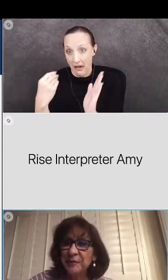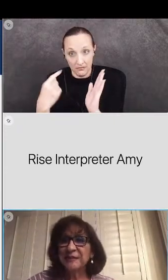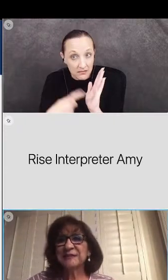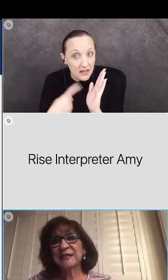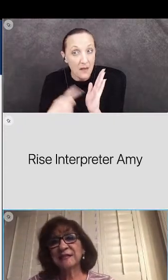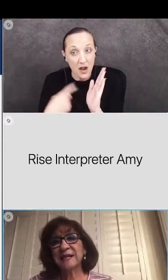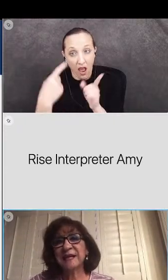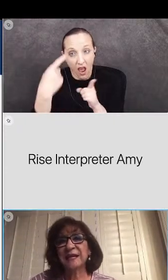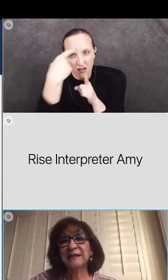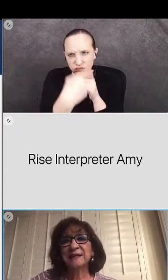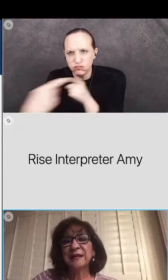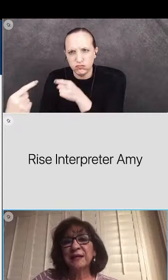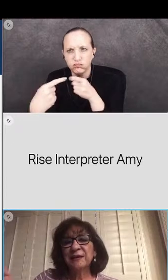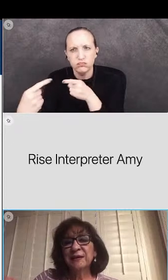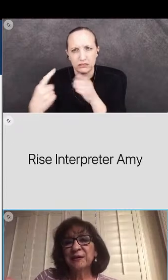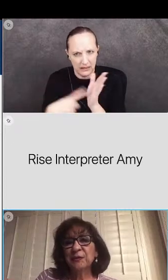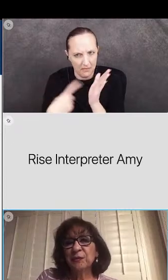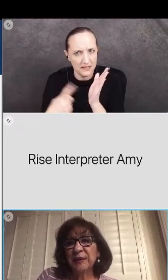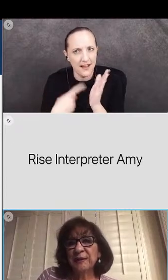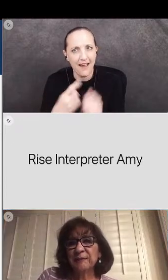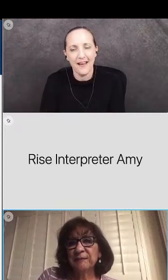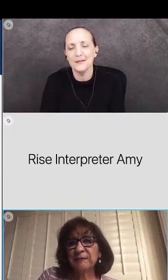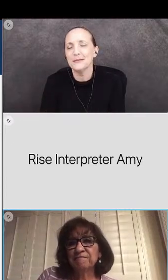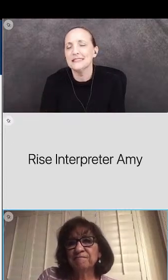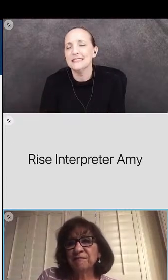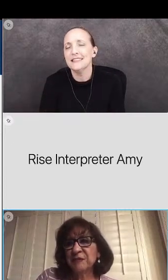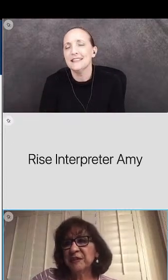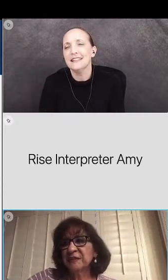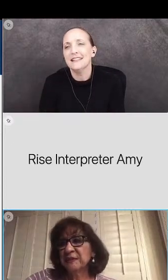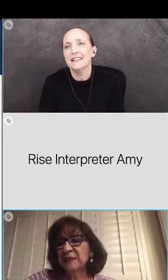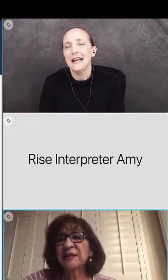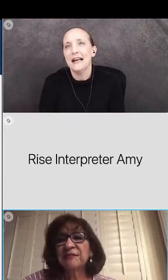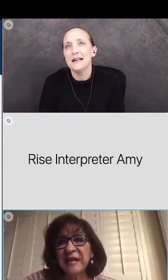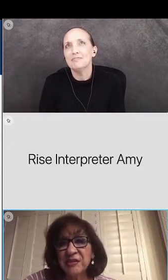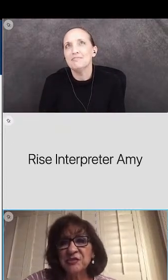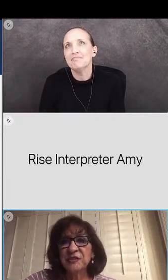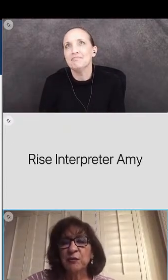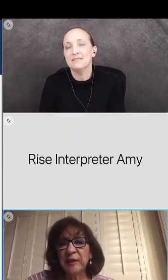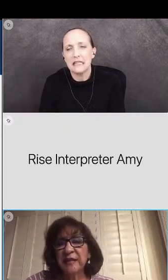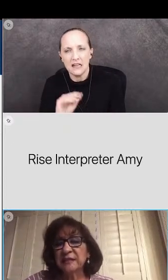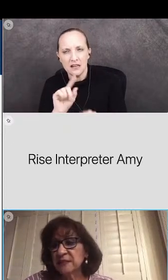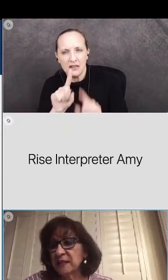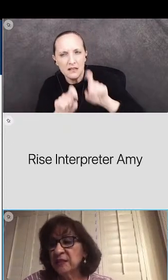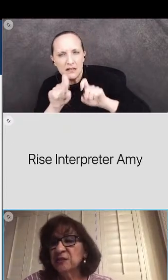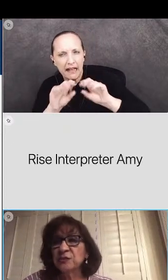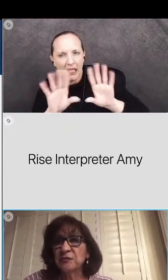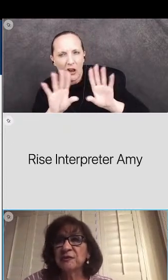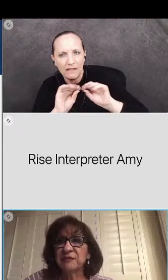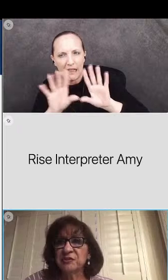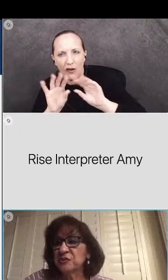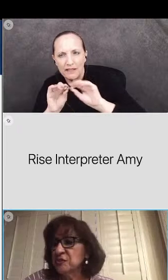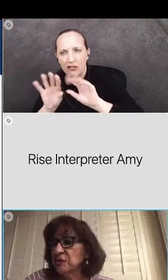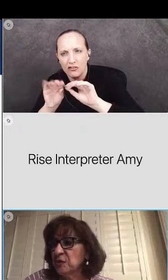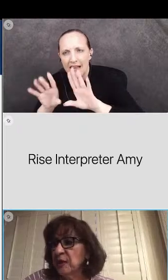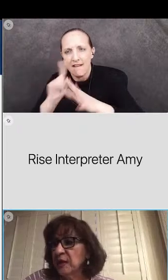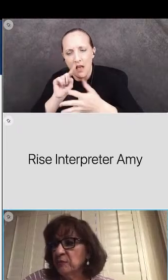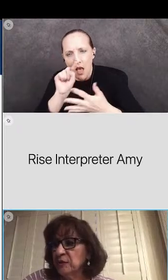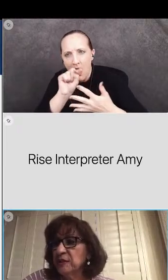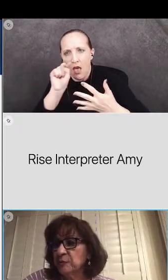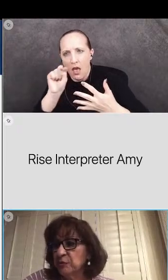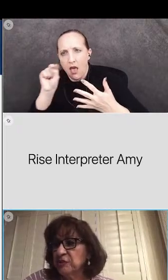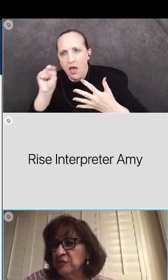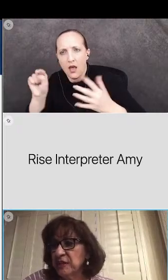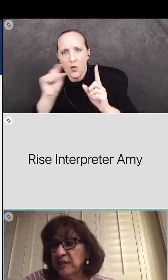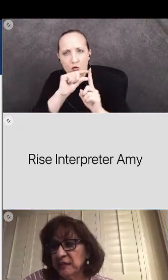disagreements and and you know um the clarification that went into the vision so